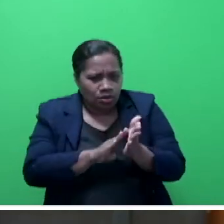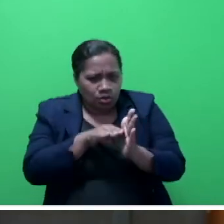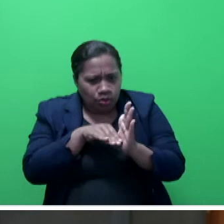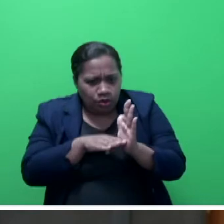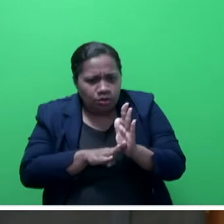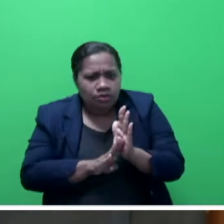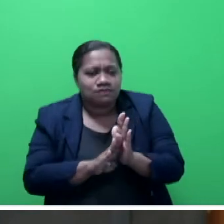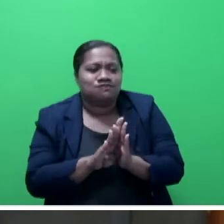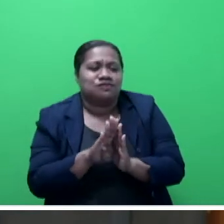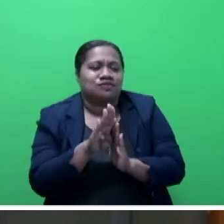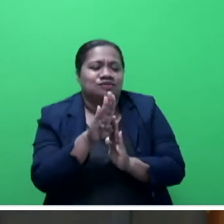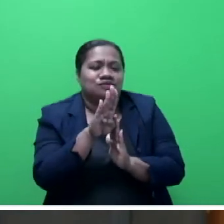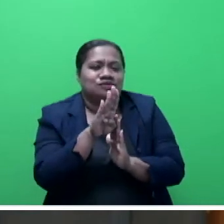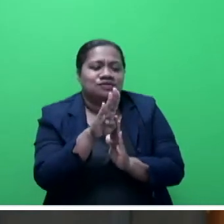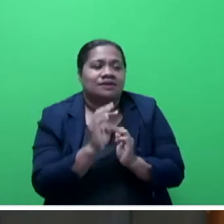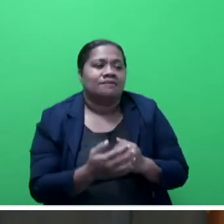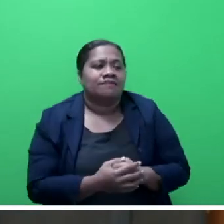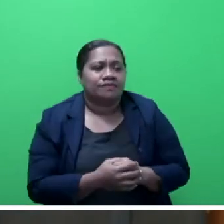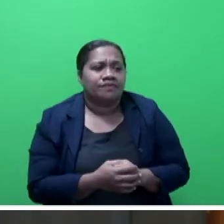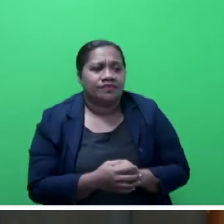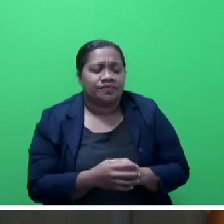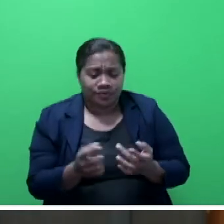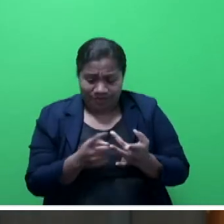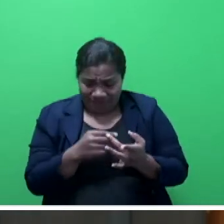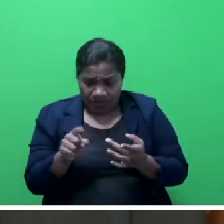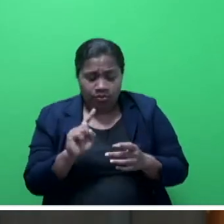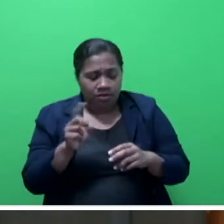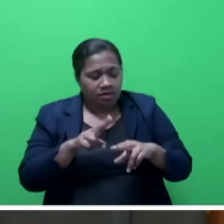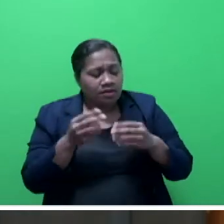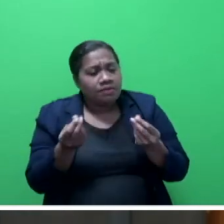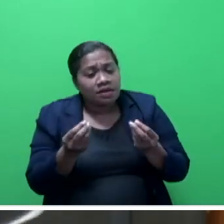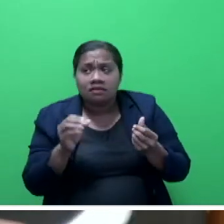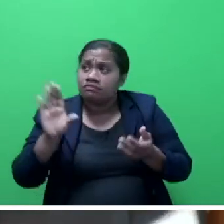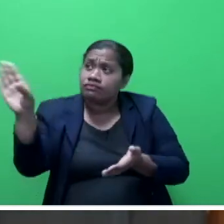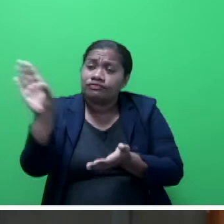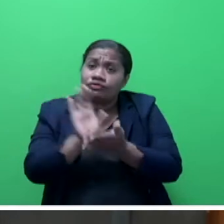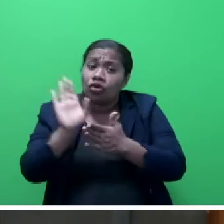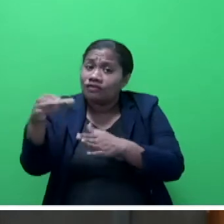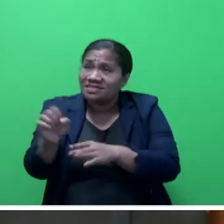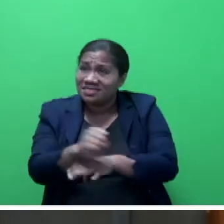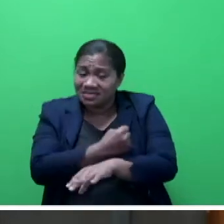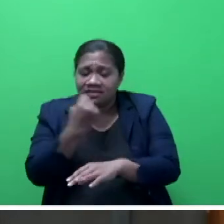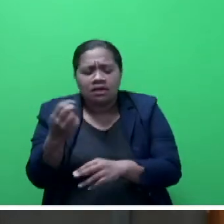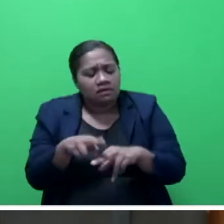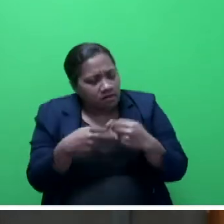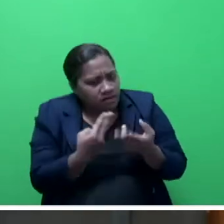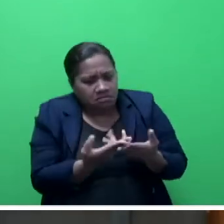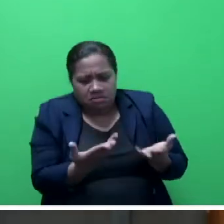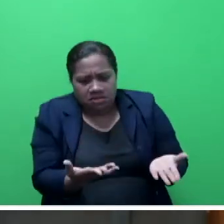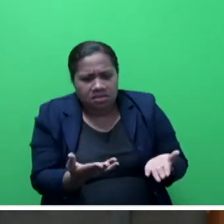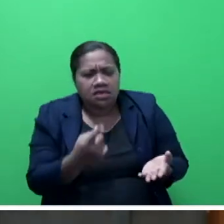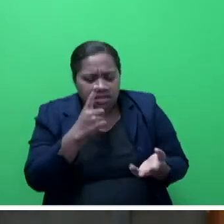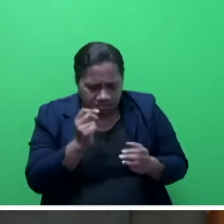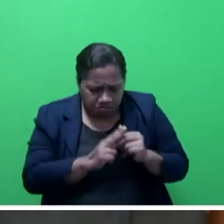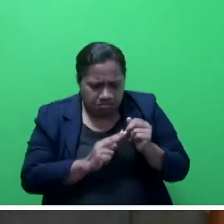remittance inflow, family income, growth of new small and micro enterprises, new